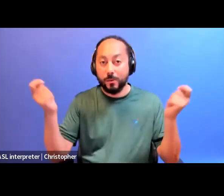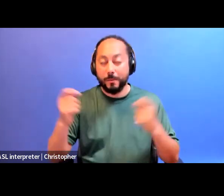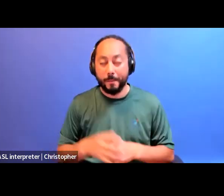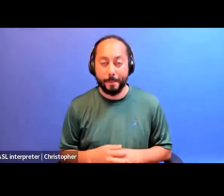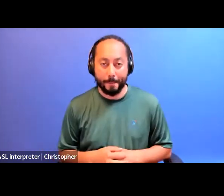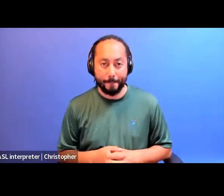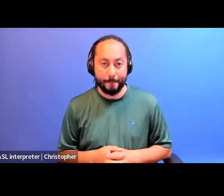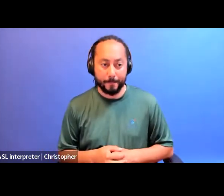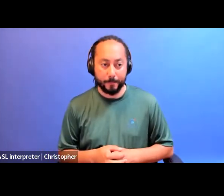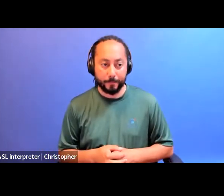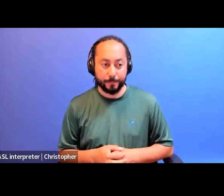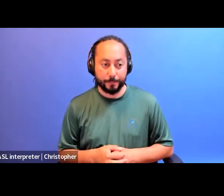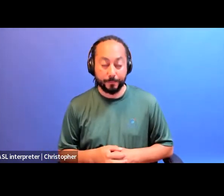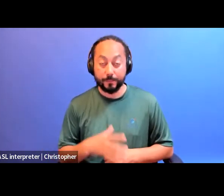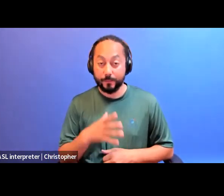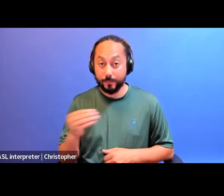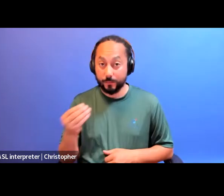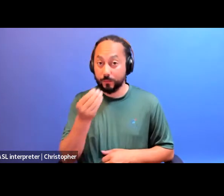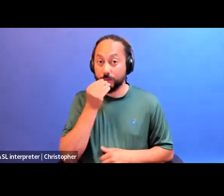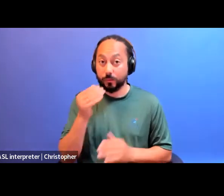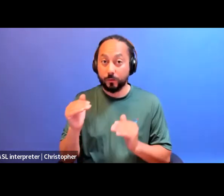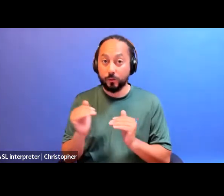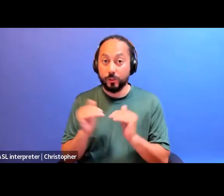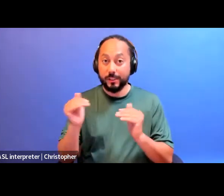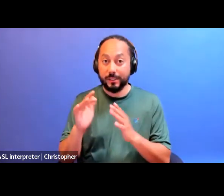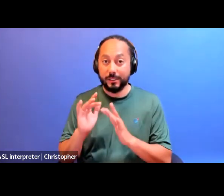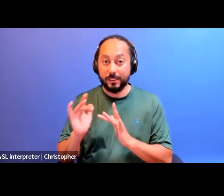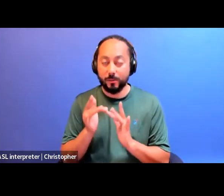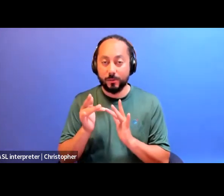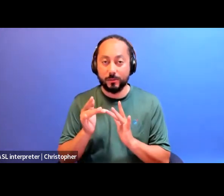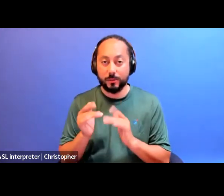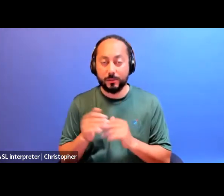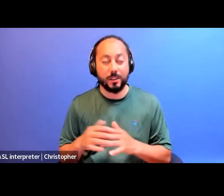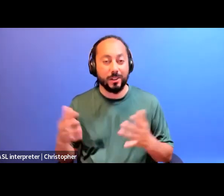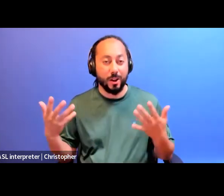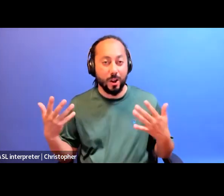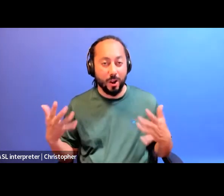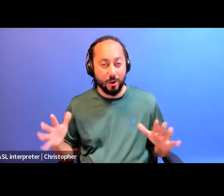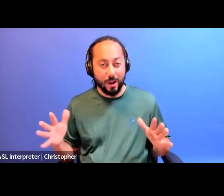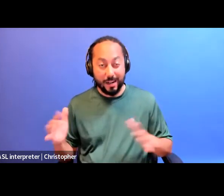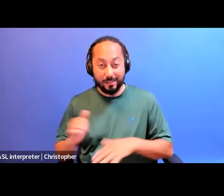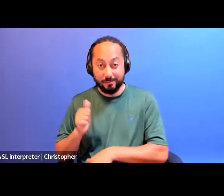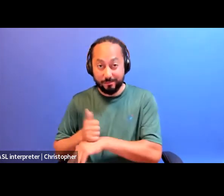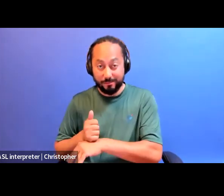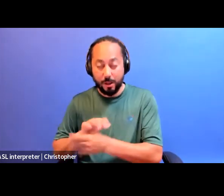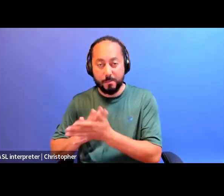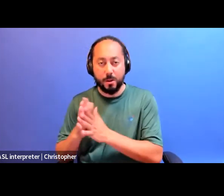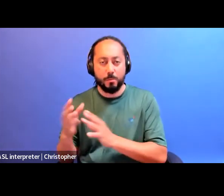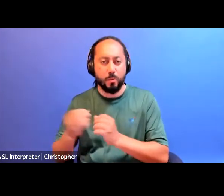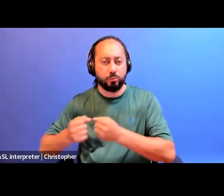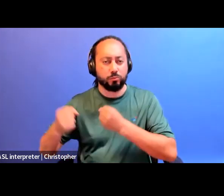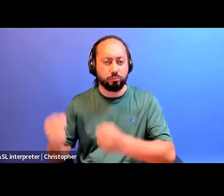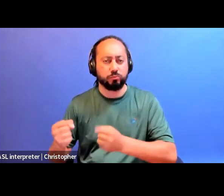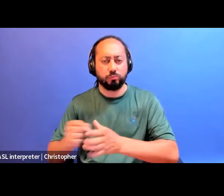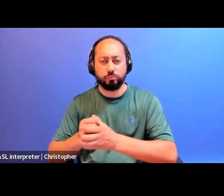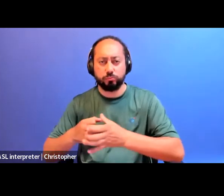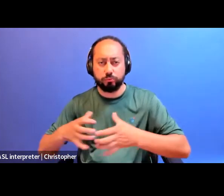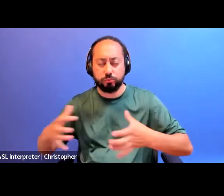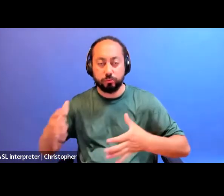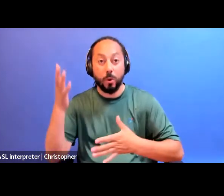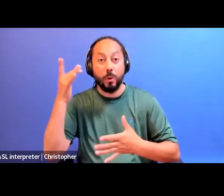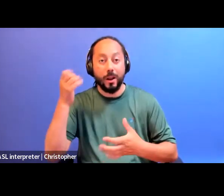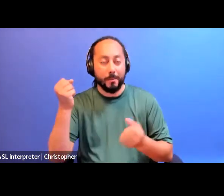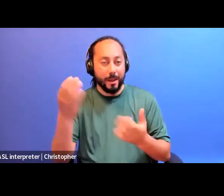And food justice networks that had already been established grew stronger in response to massive insecurity